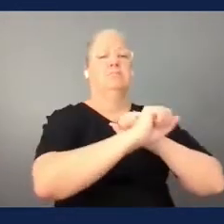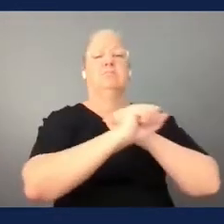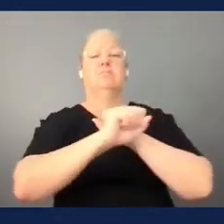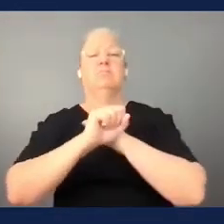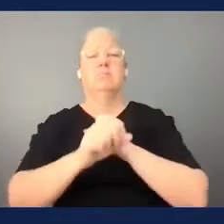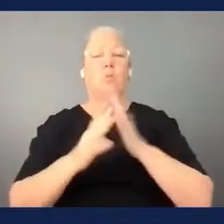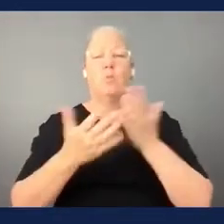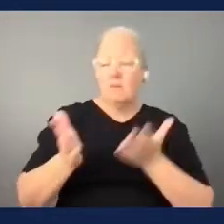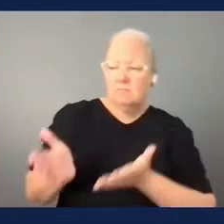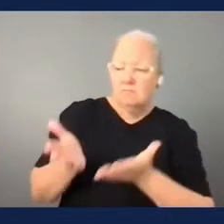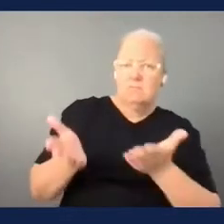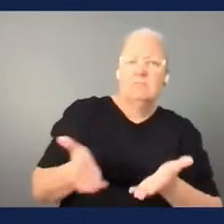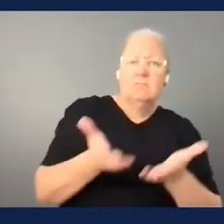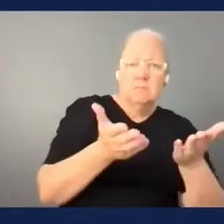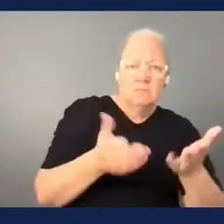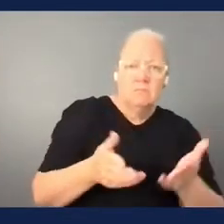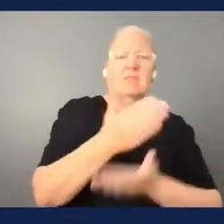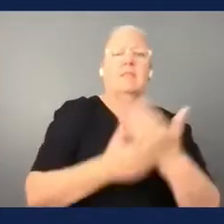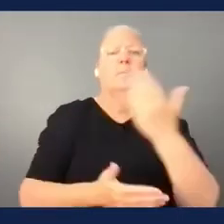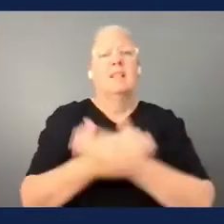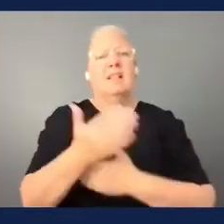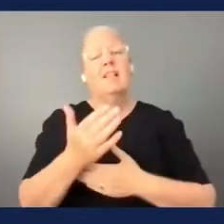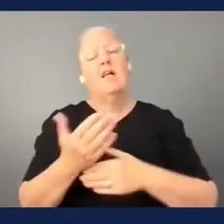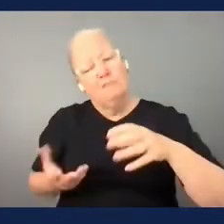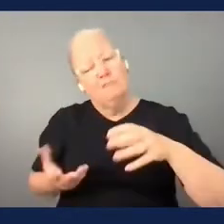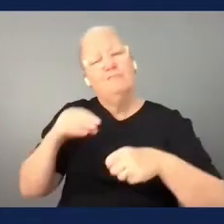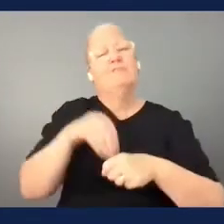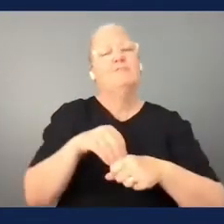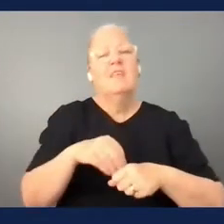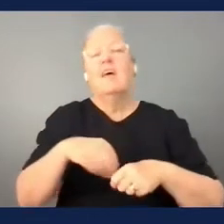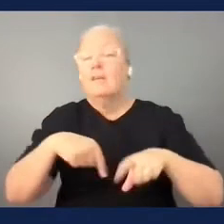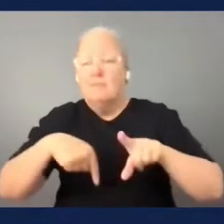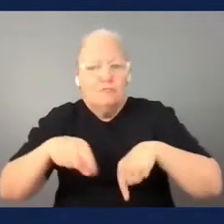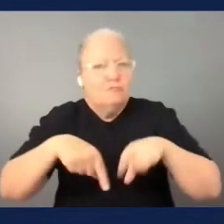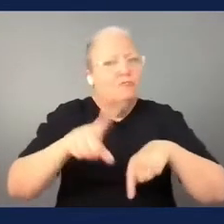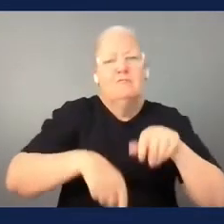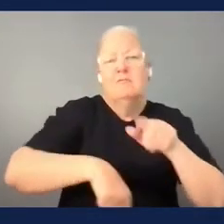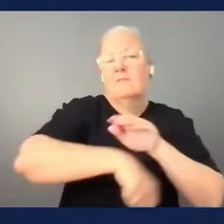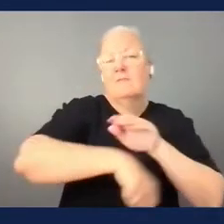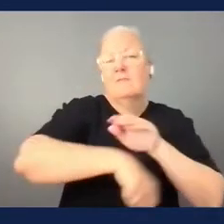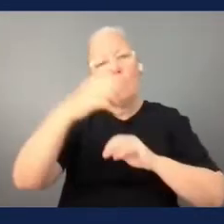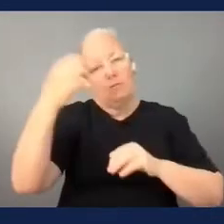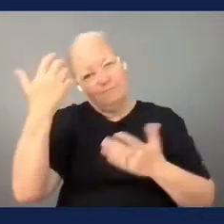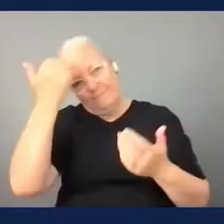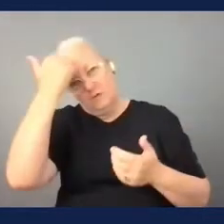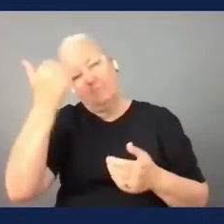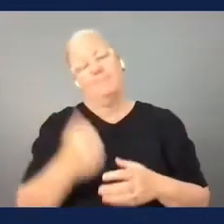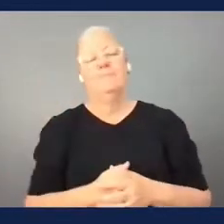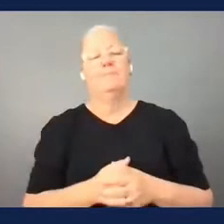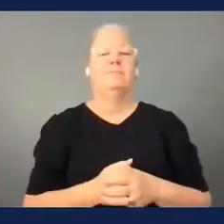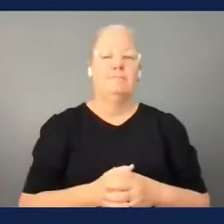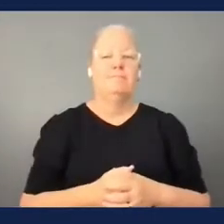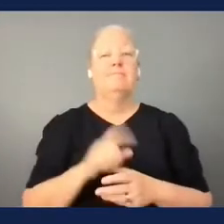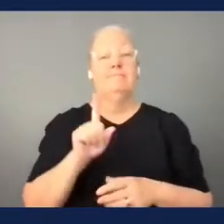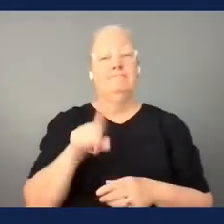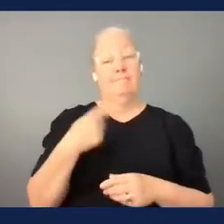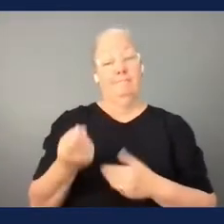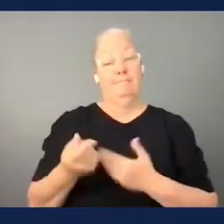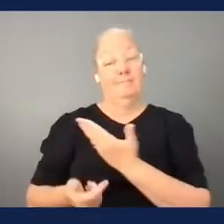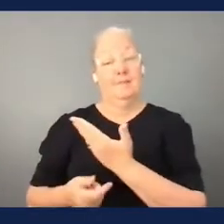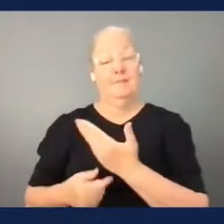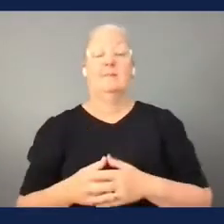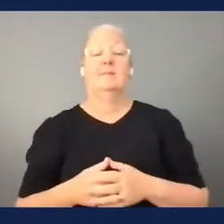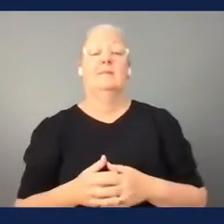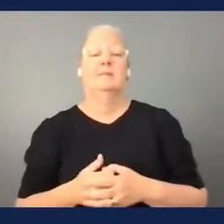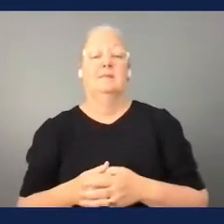disabilities in football if you can go to the next slide please yeah so that's an interesting